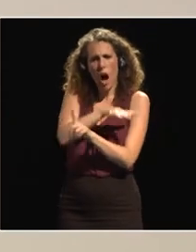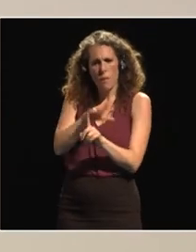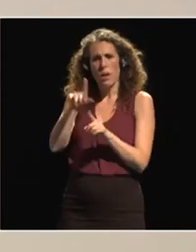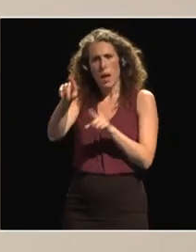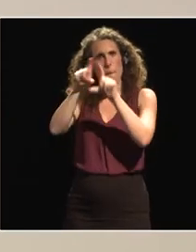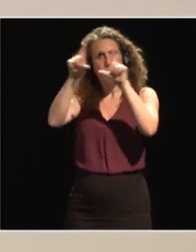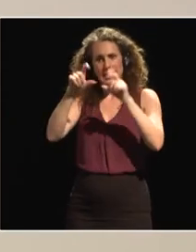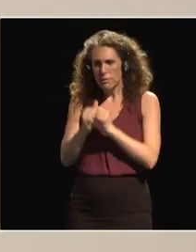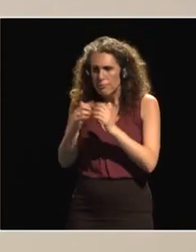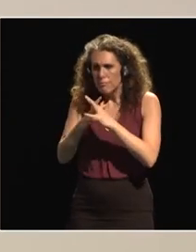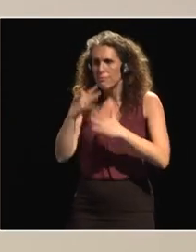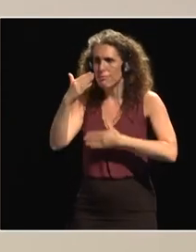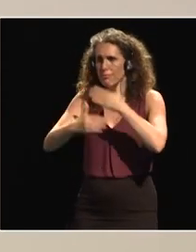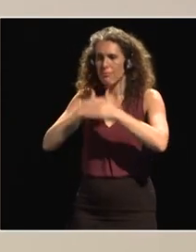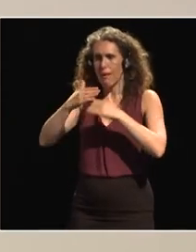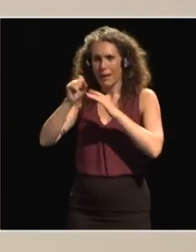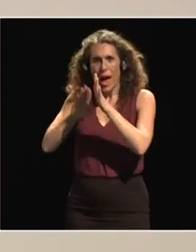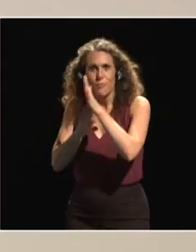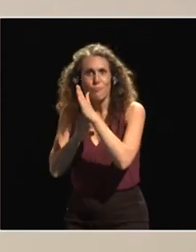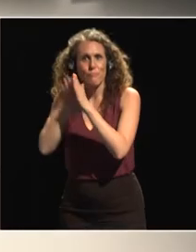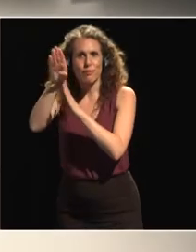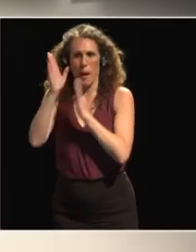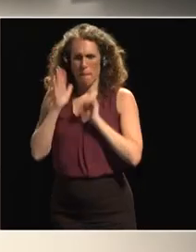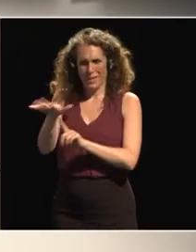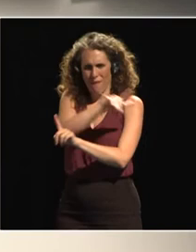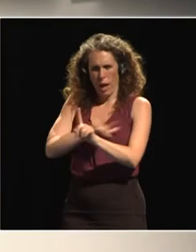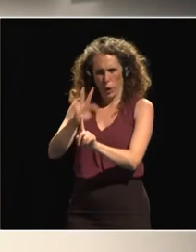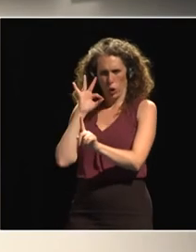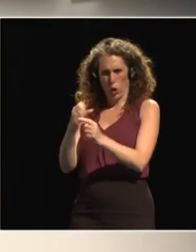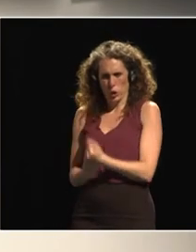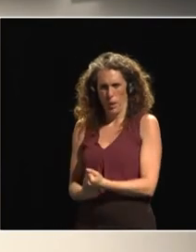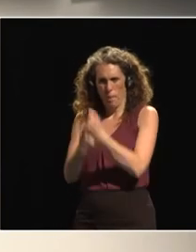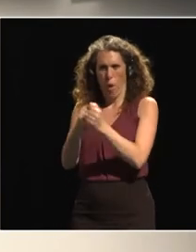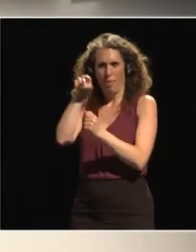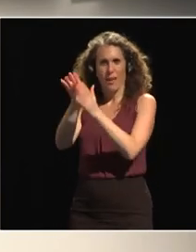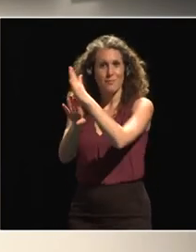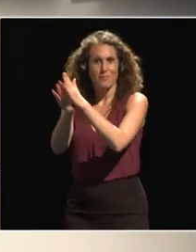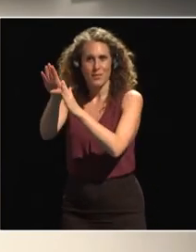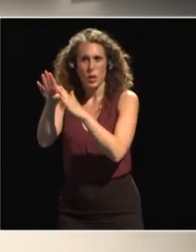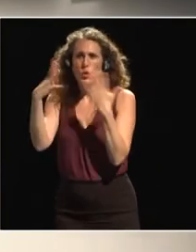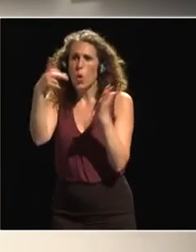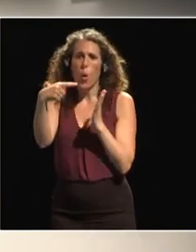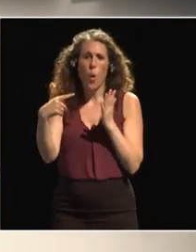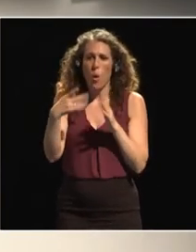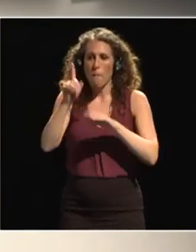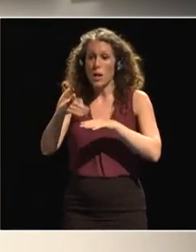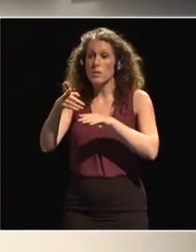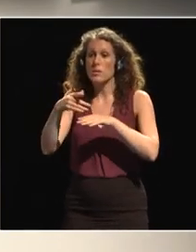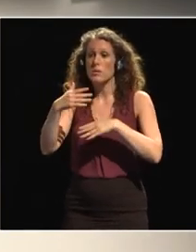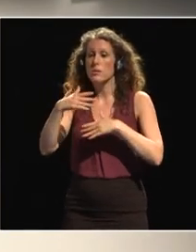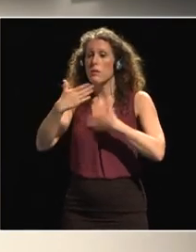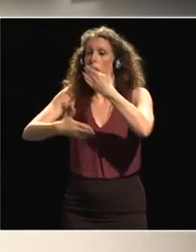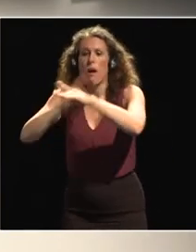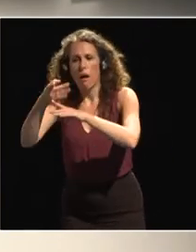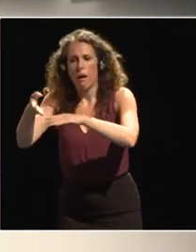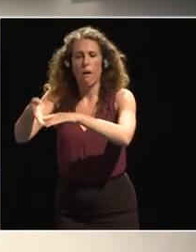to turn these new investments into lasting ones so we want to look at how we can help with technical assistance early on in the programs and early